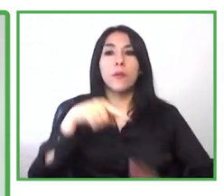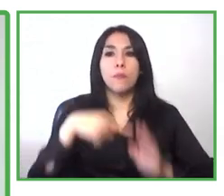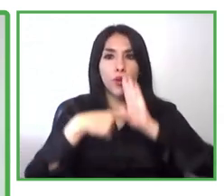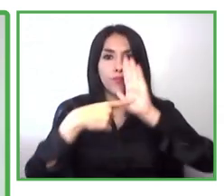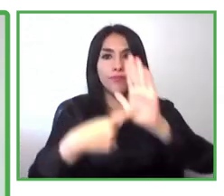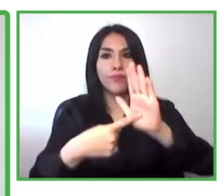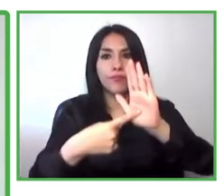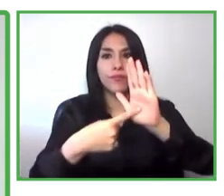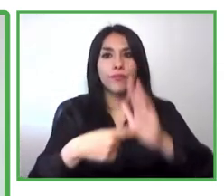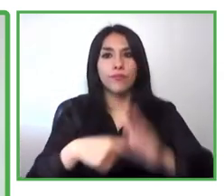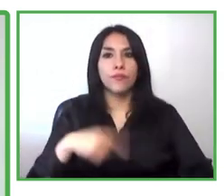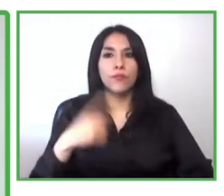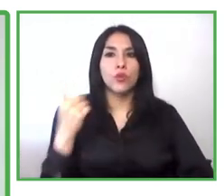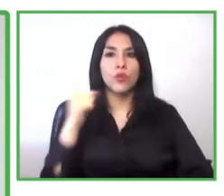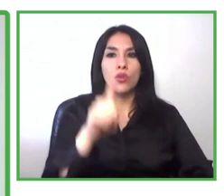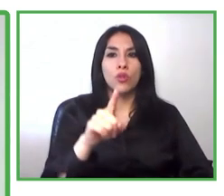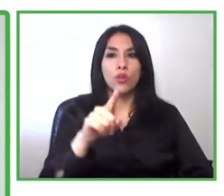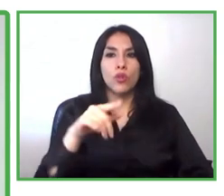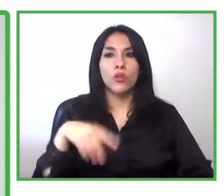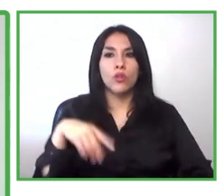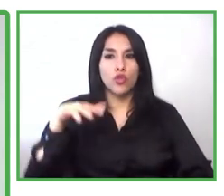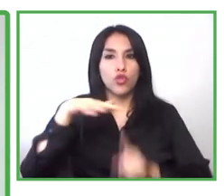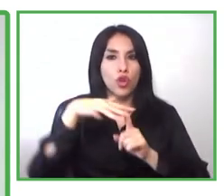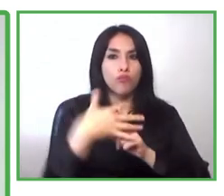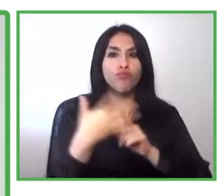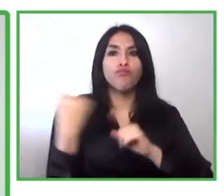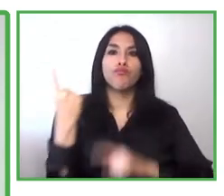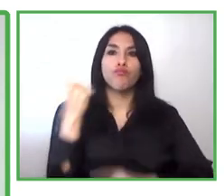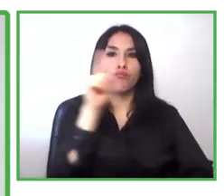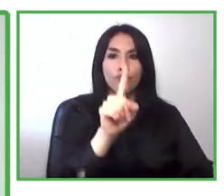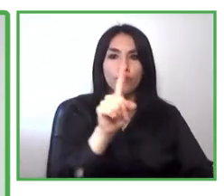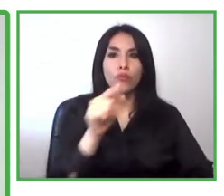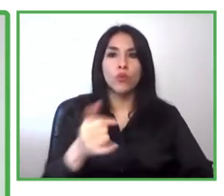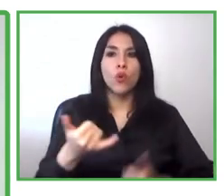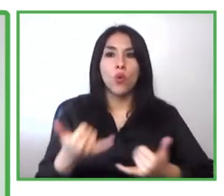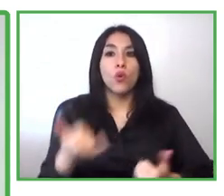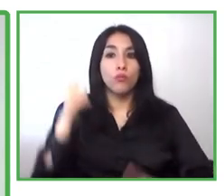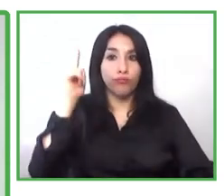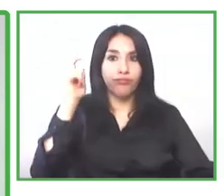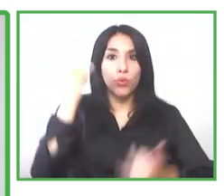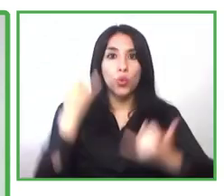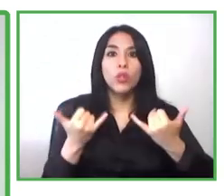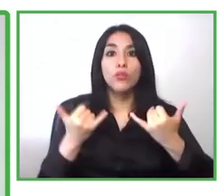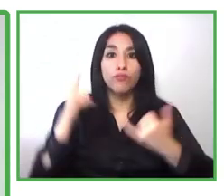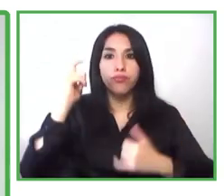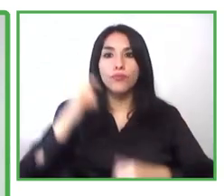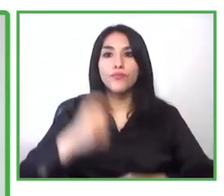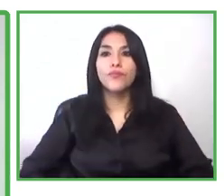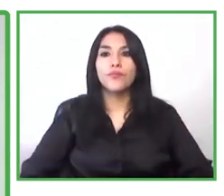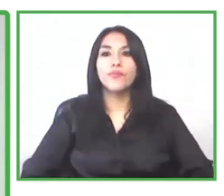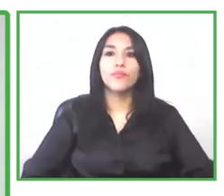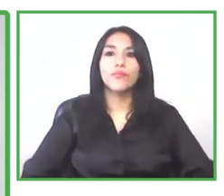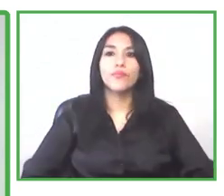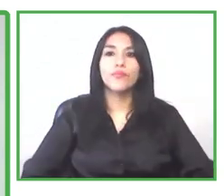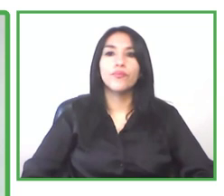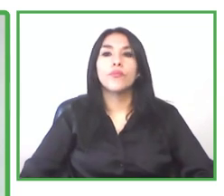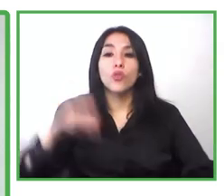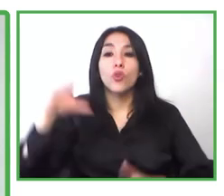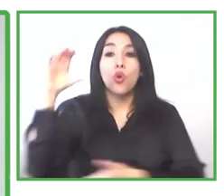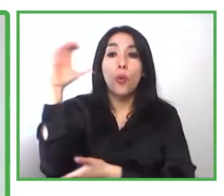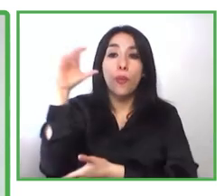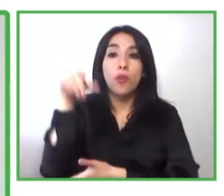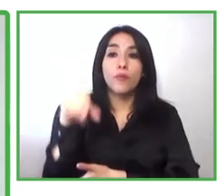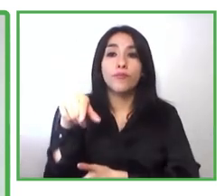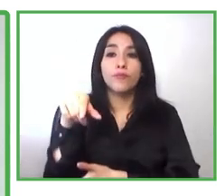that we're going to start with the saldarriago foundation in colombia which who are going to present this with